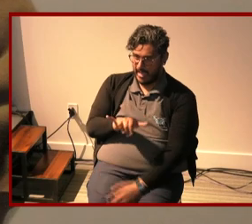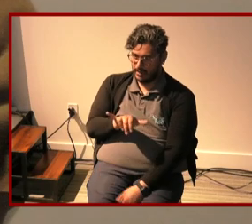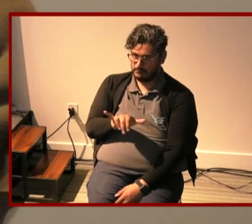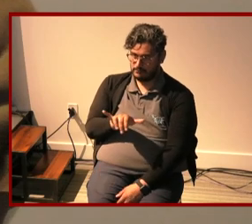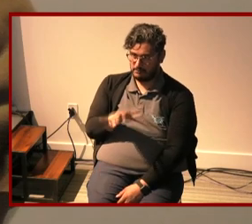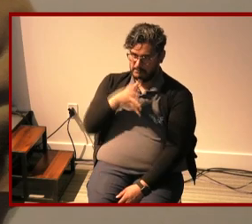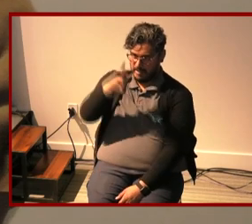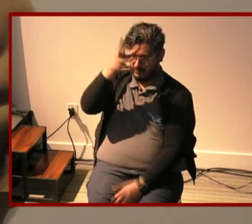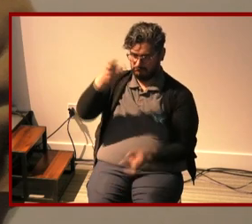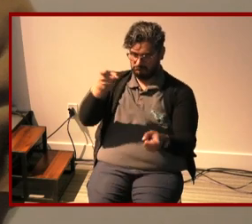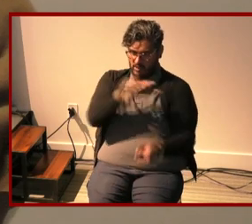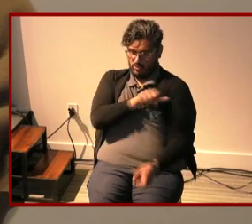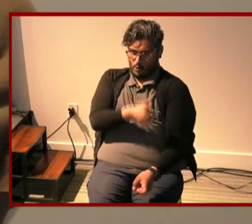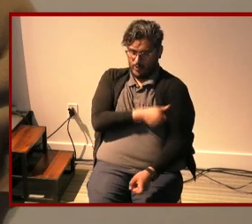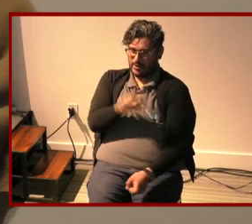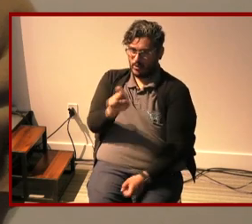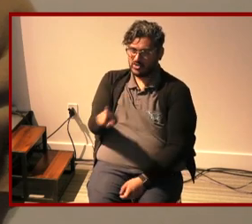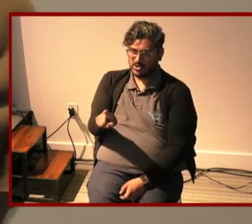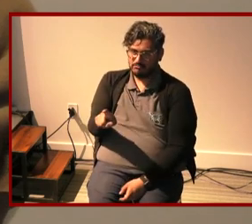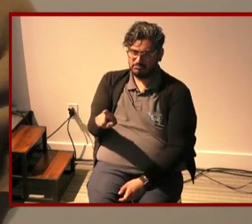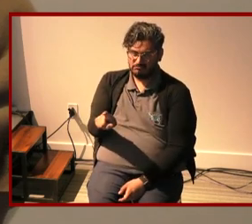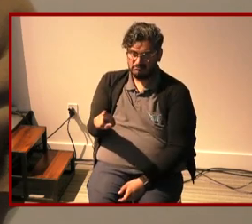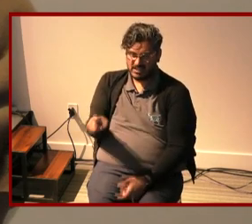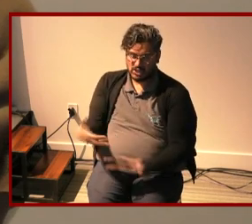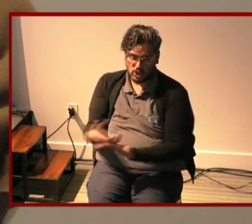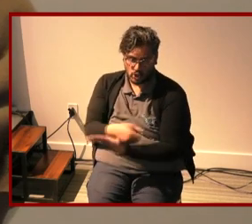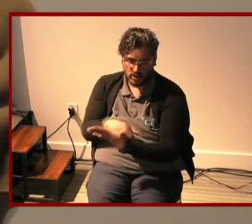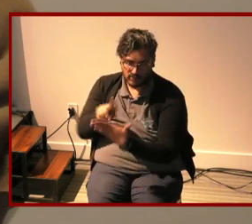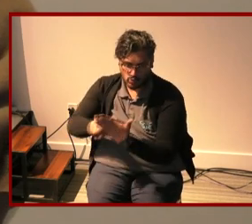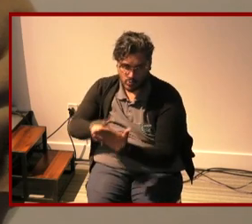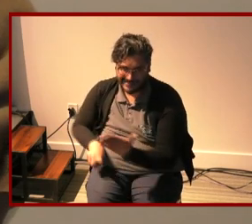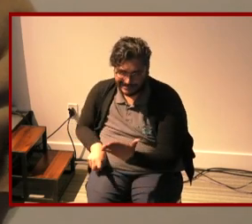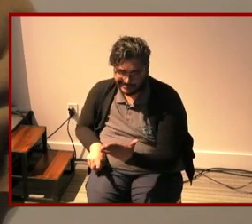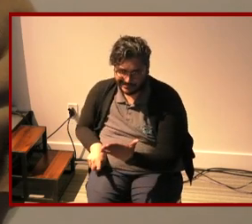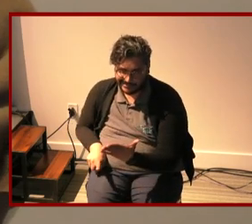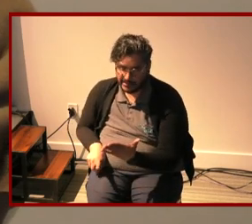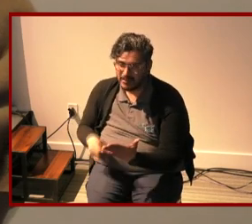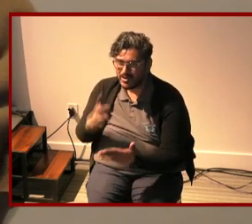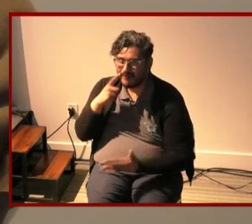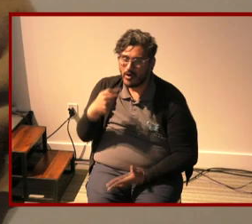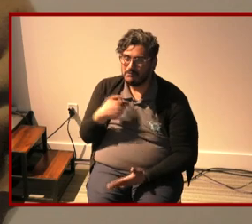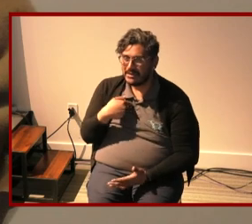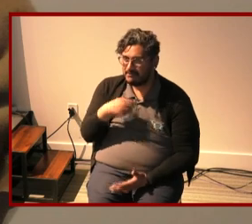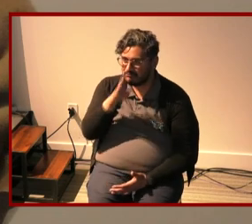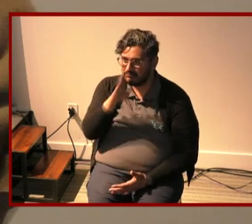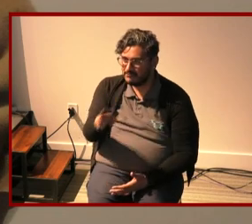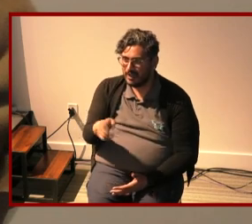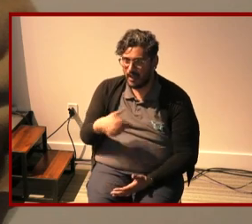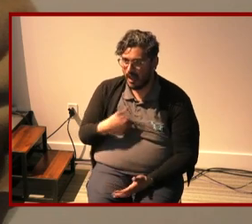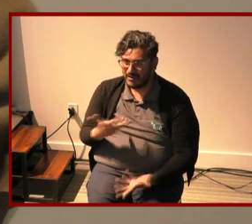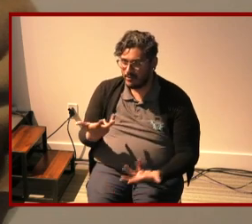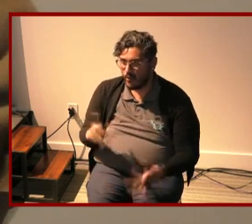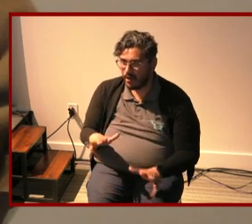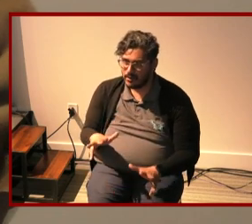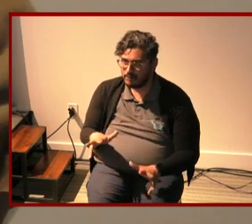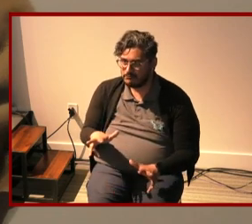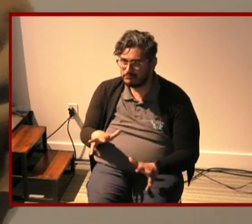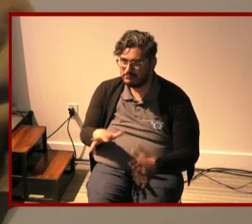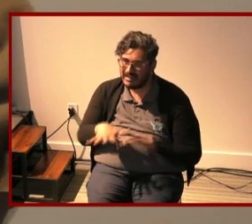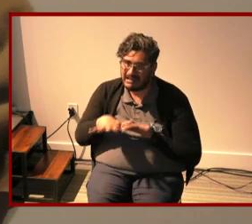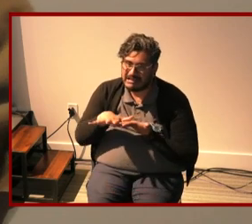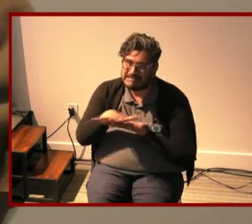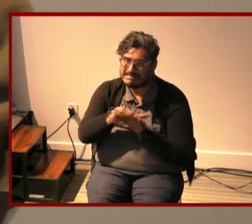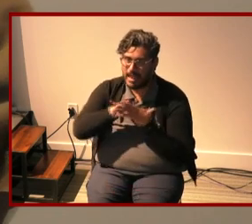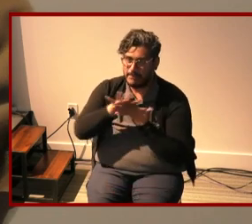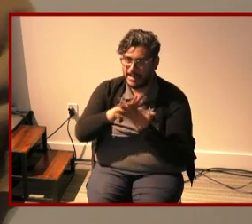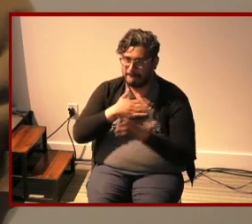close scrutiny and i guess to just put it very simply i didn't want to sort of like contaminate the questions i was